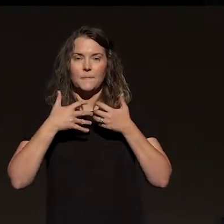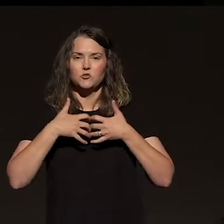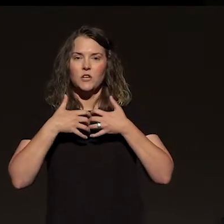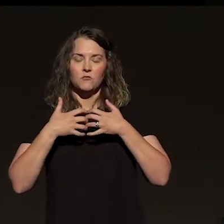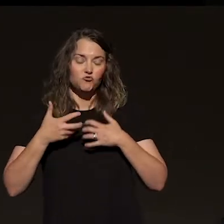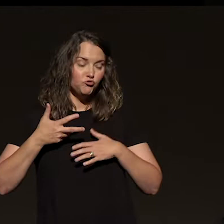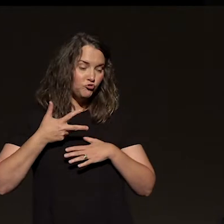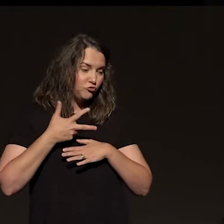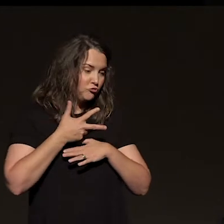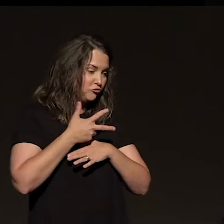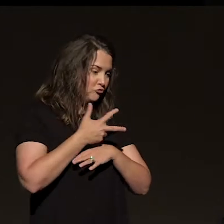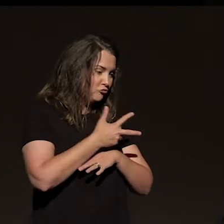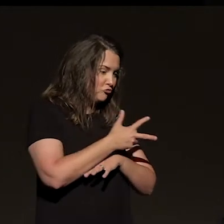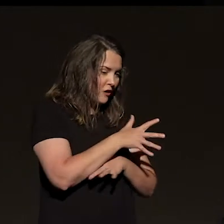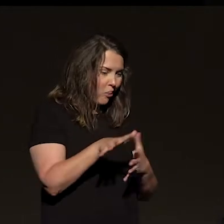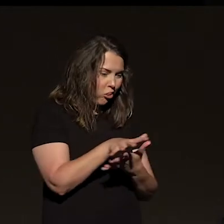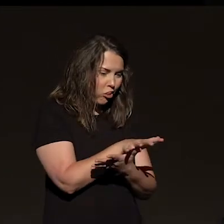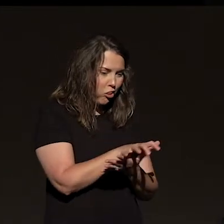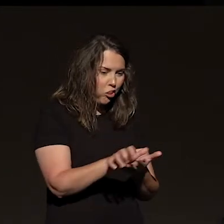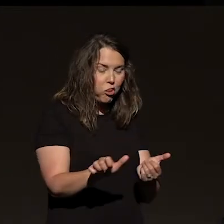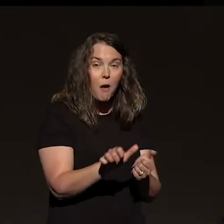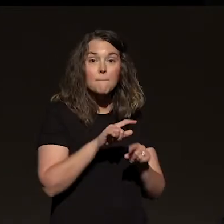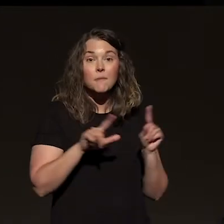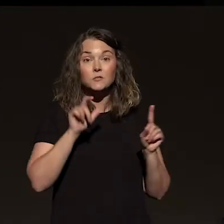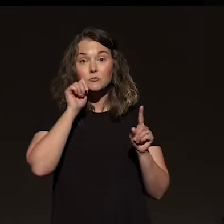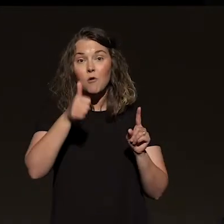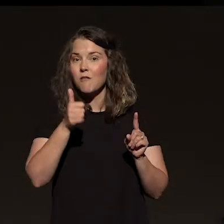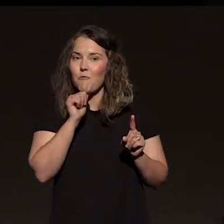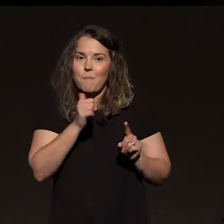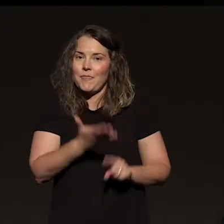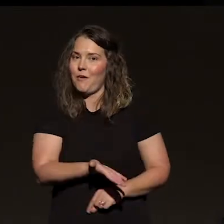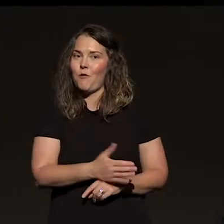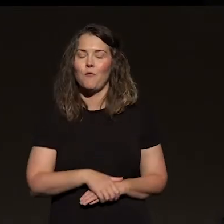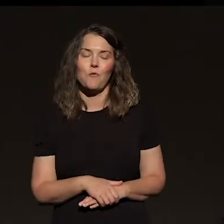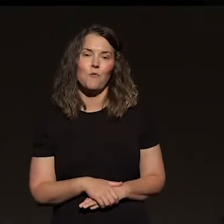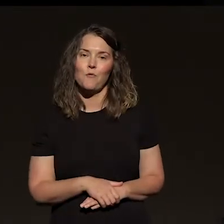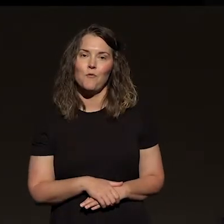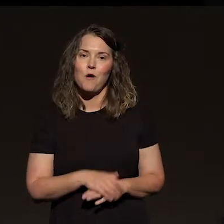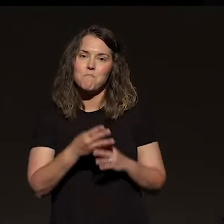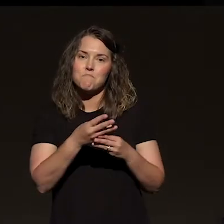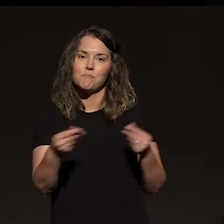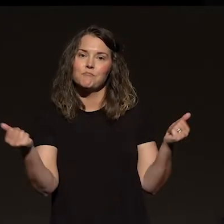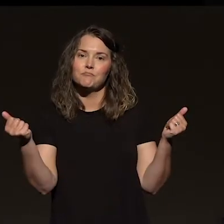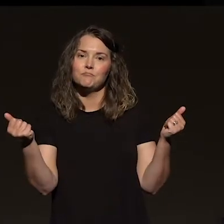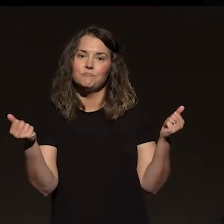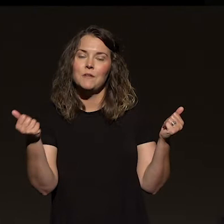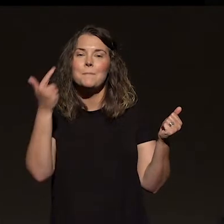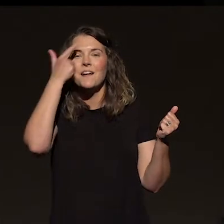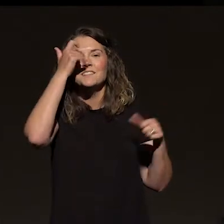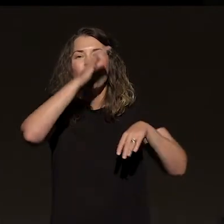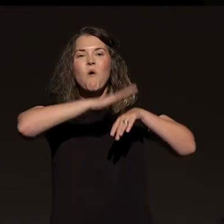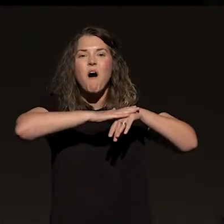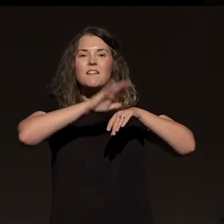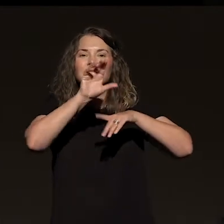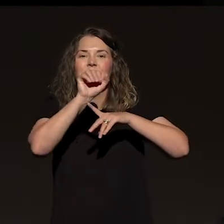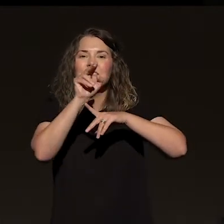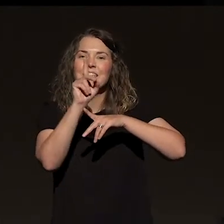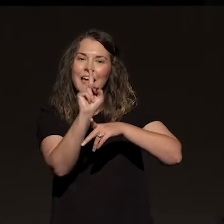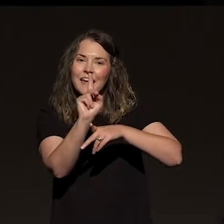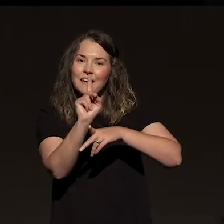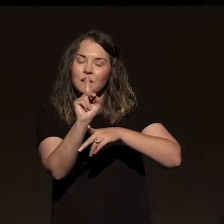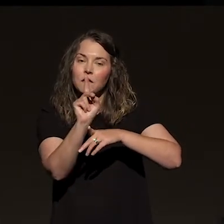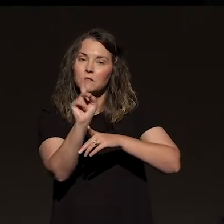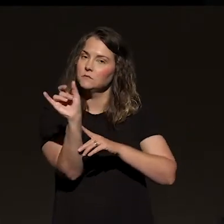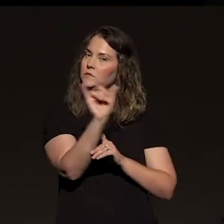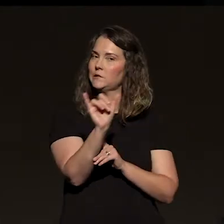and just obliterates it. But it is not going to be there tomorrow, right? It's built on the sand. Now, in that same way, this is what